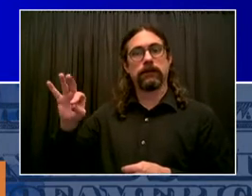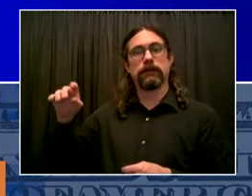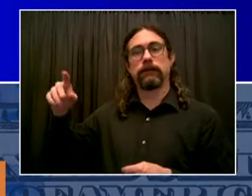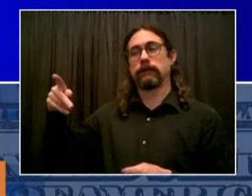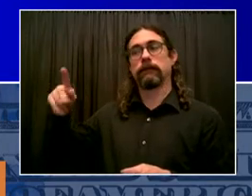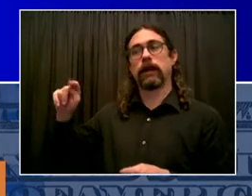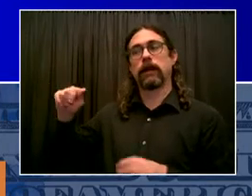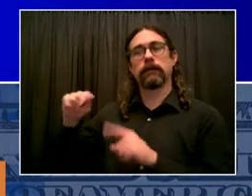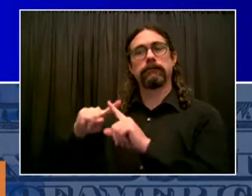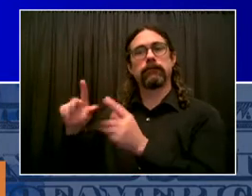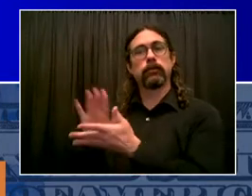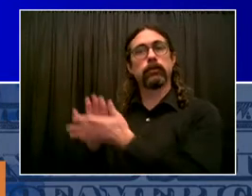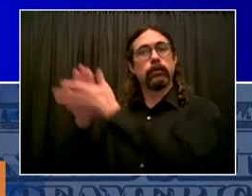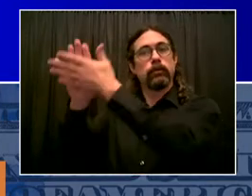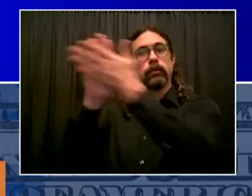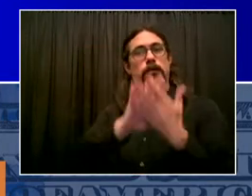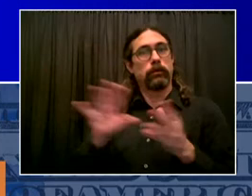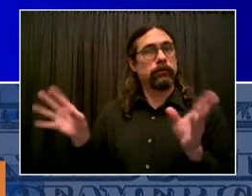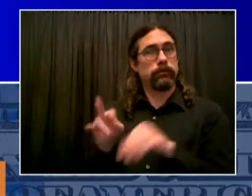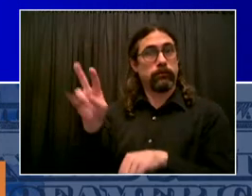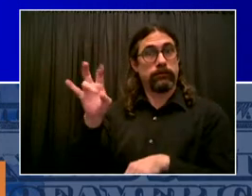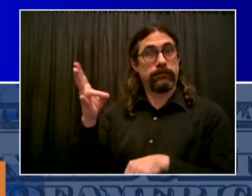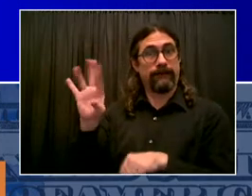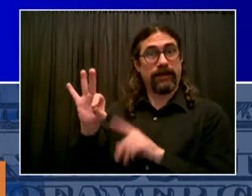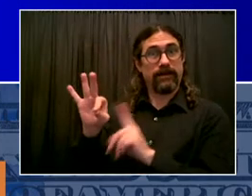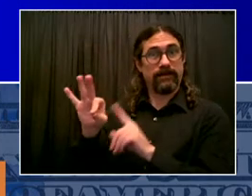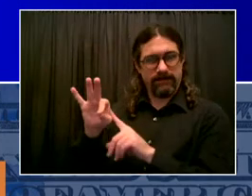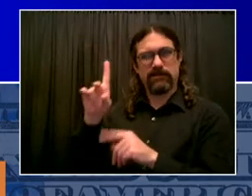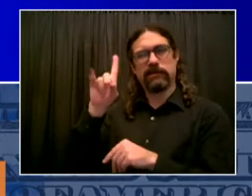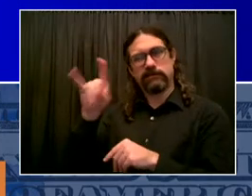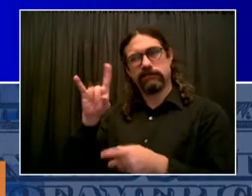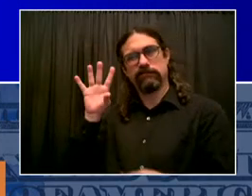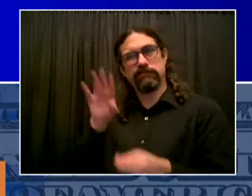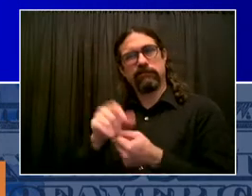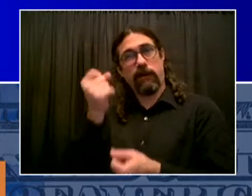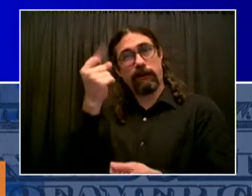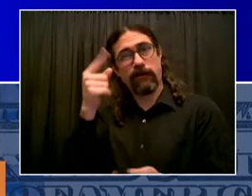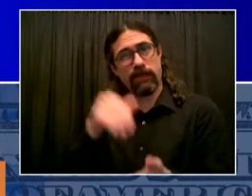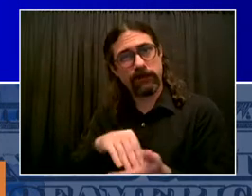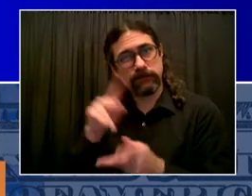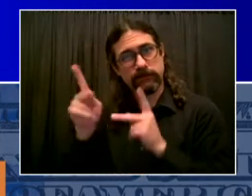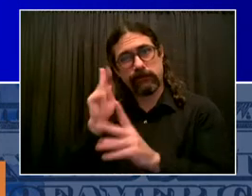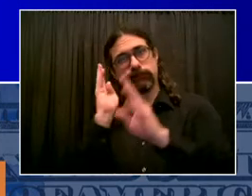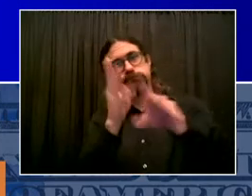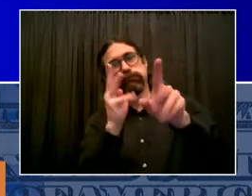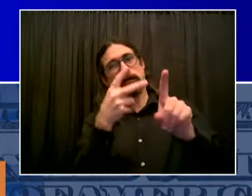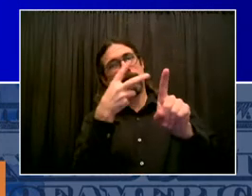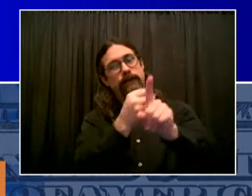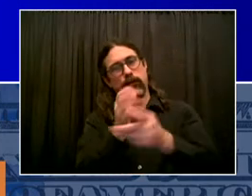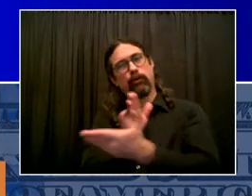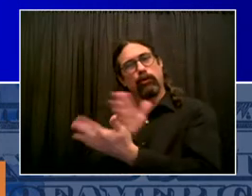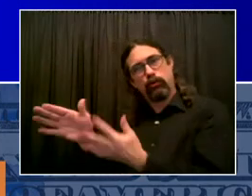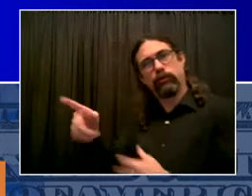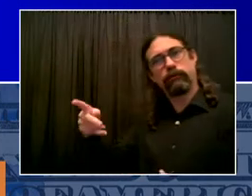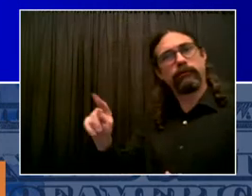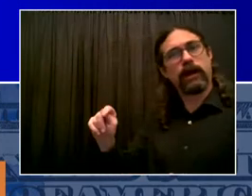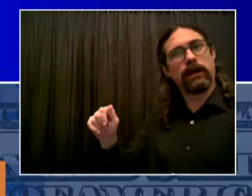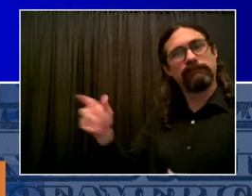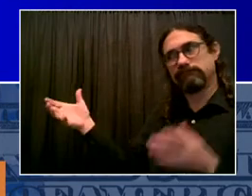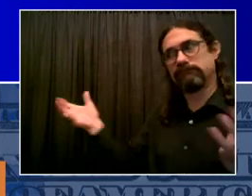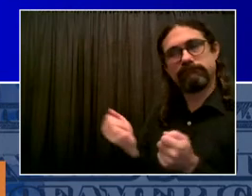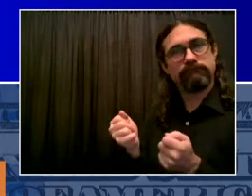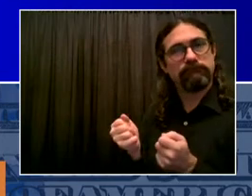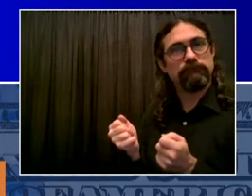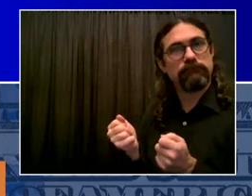life of our schools, our communities, and a place that parents trust. What a perfect place for this program to be working. We are going to expand